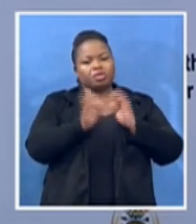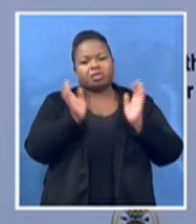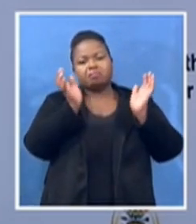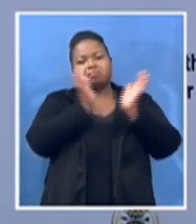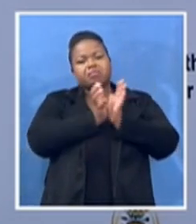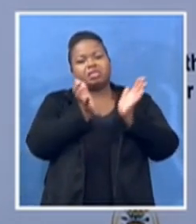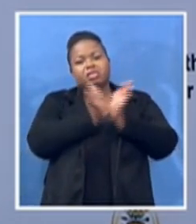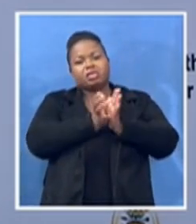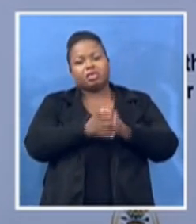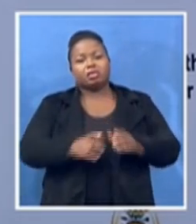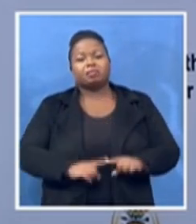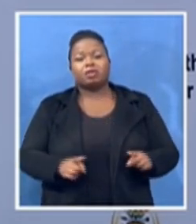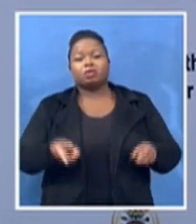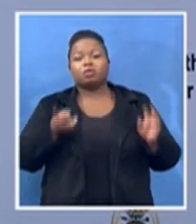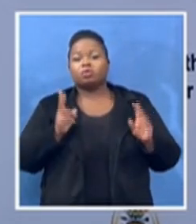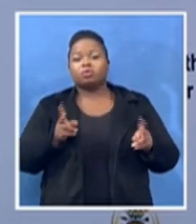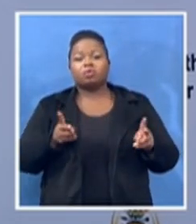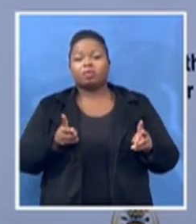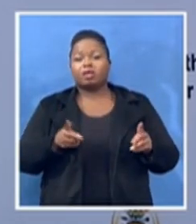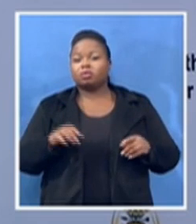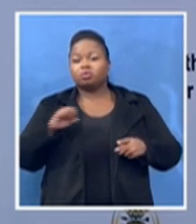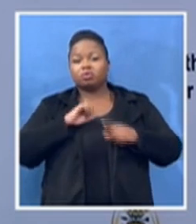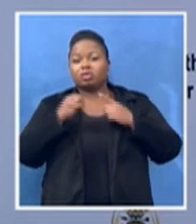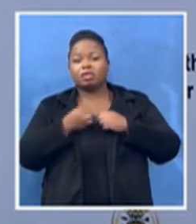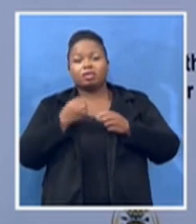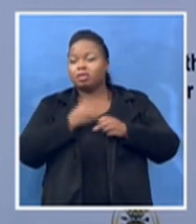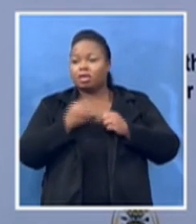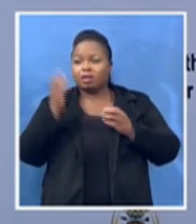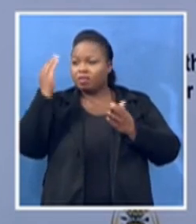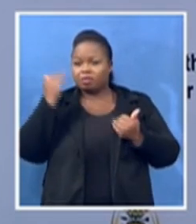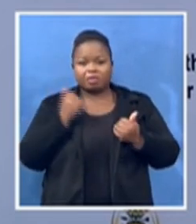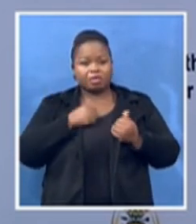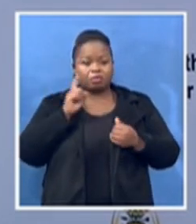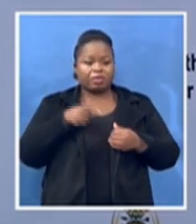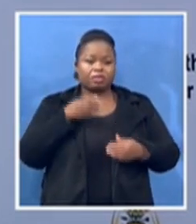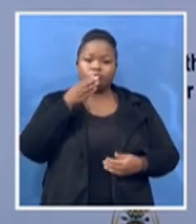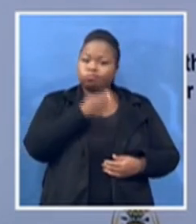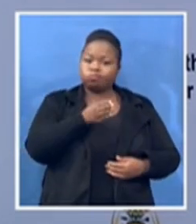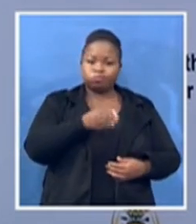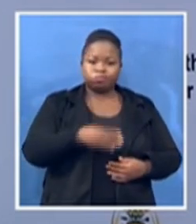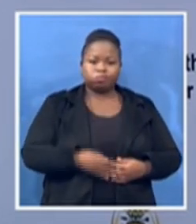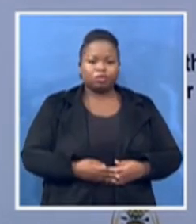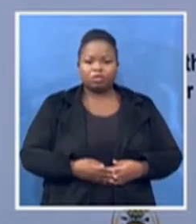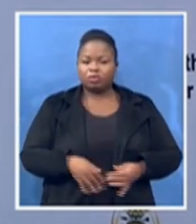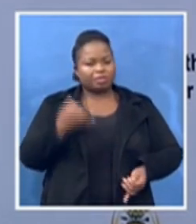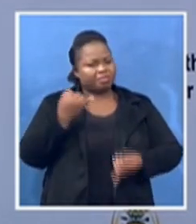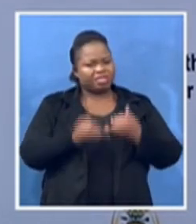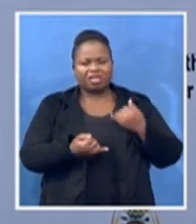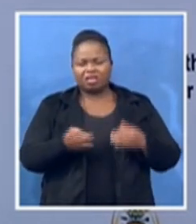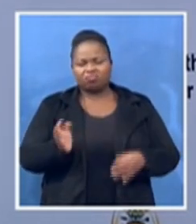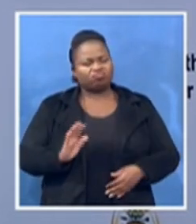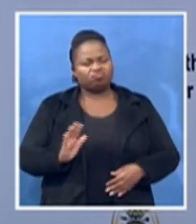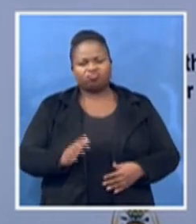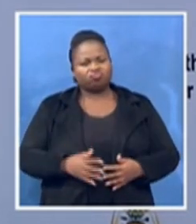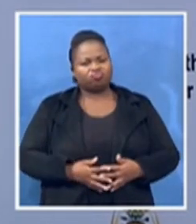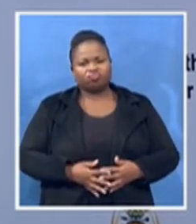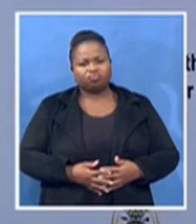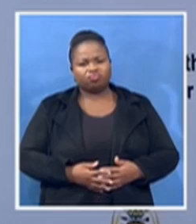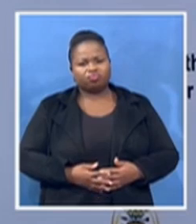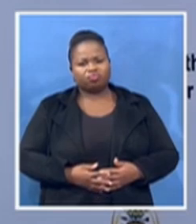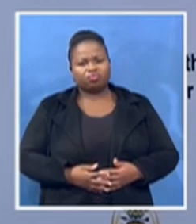didn't expect her to be there. And it wasn't a mistake from her side. She was defiant. She was defiant.